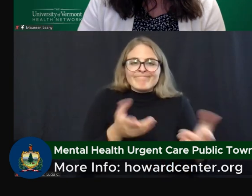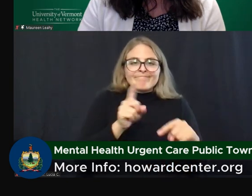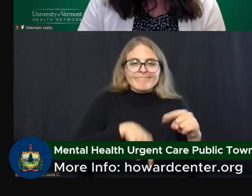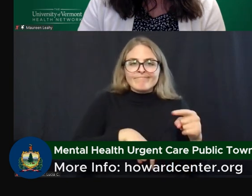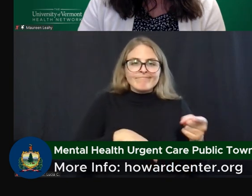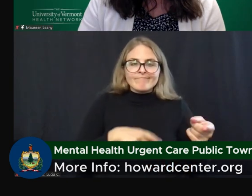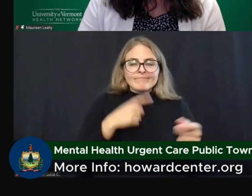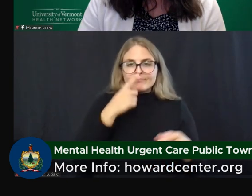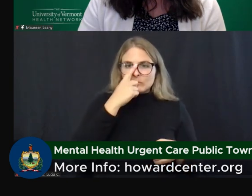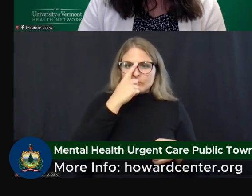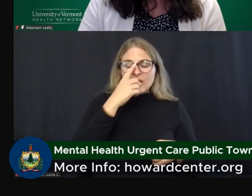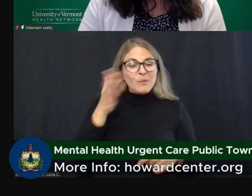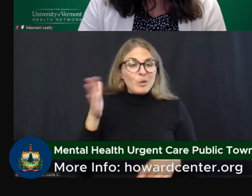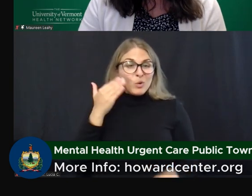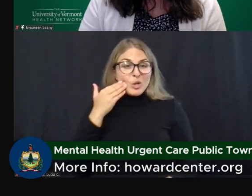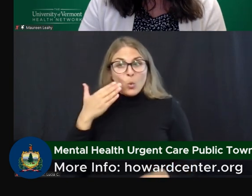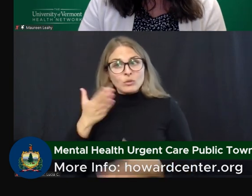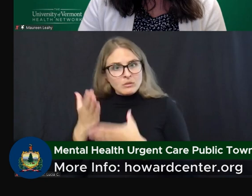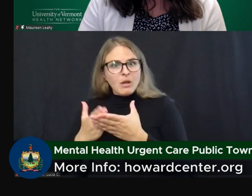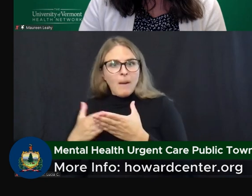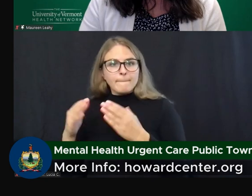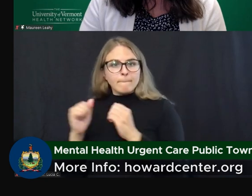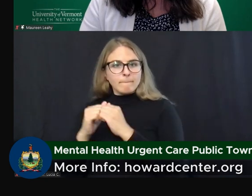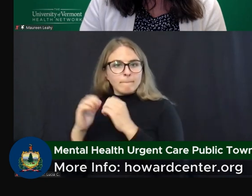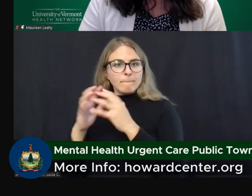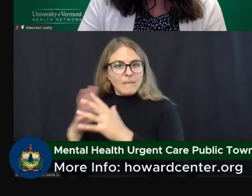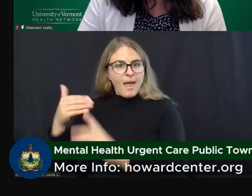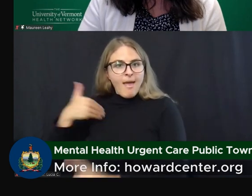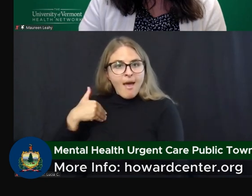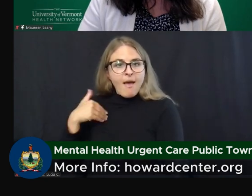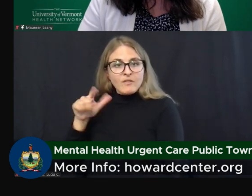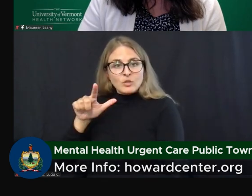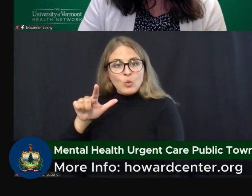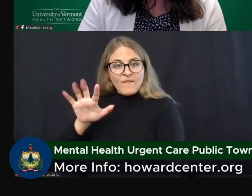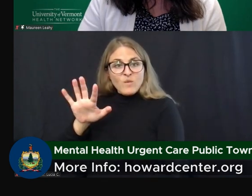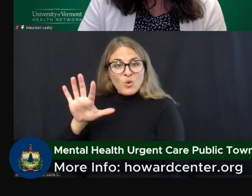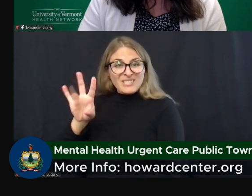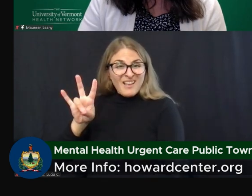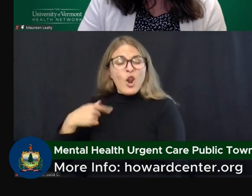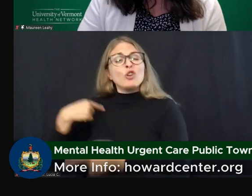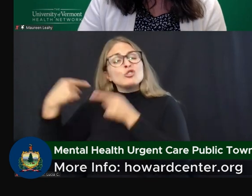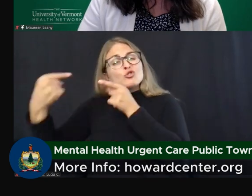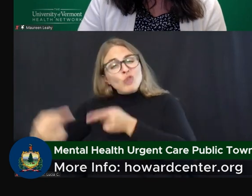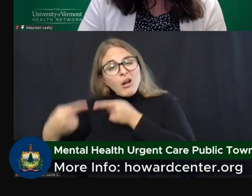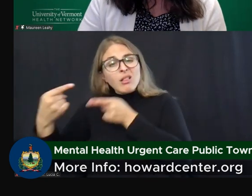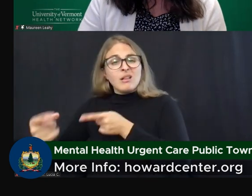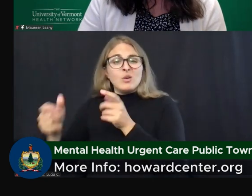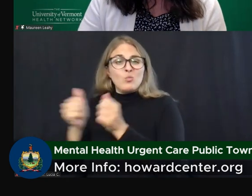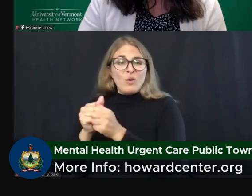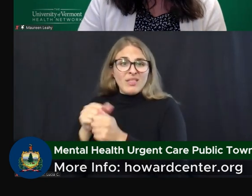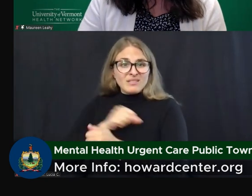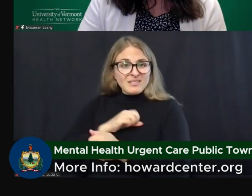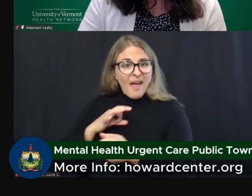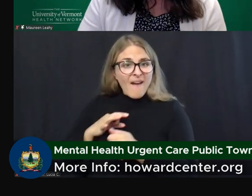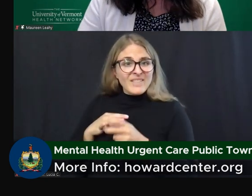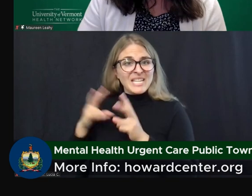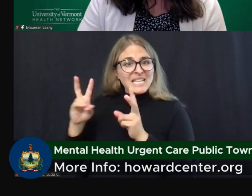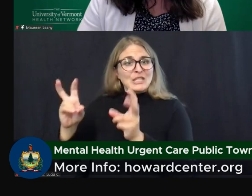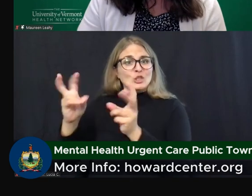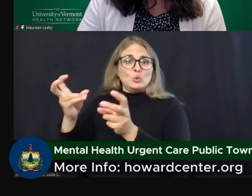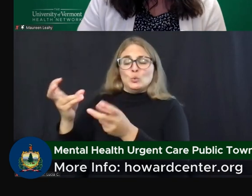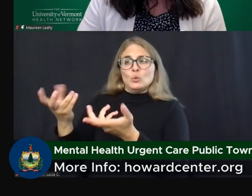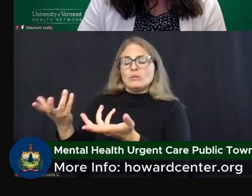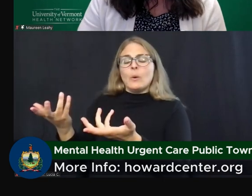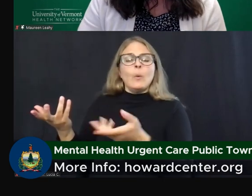that are struggling with staffing and a number of nonprofits and social services that have had to close due to staffing that we would not